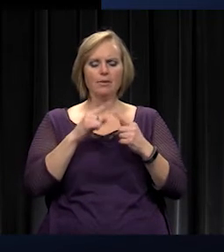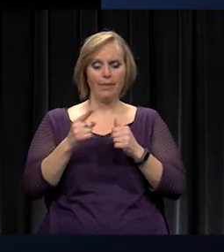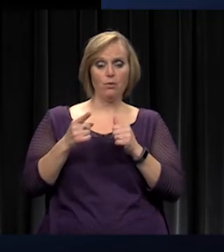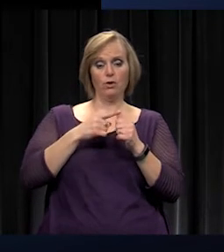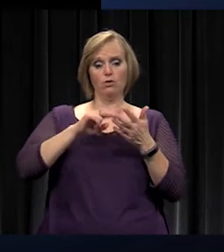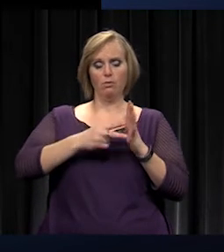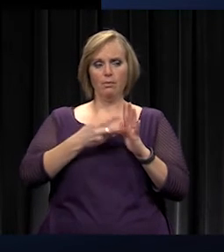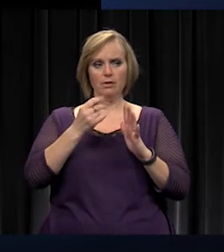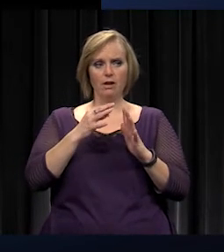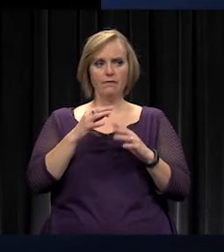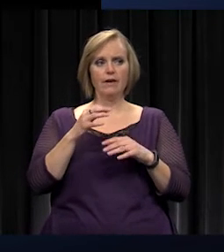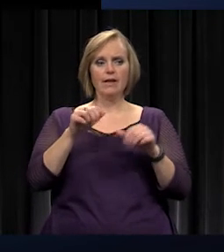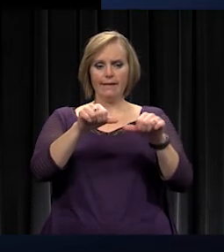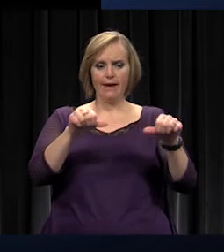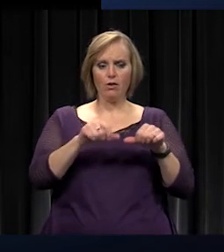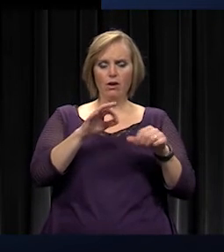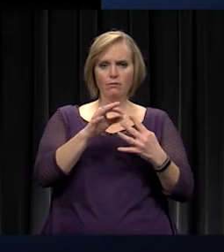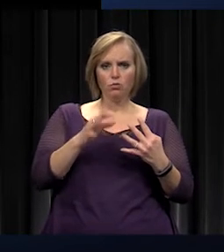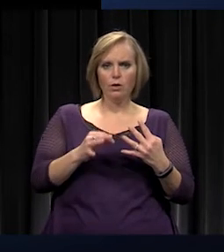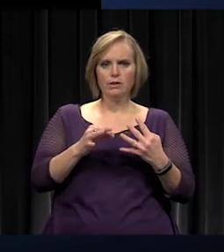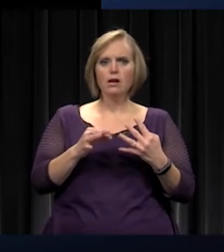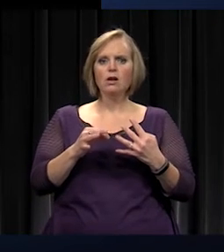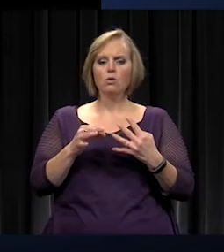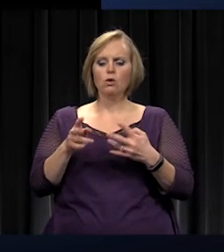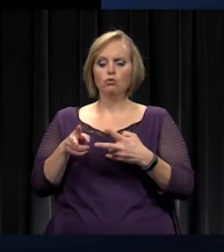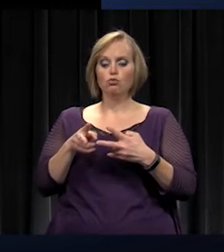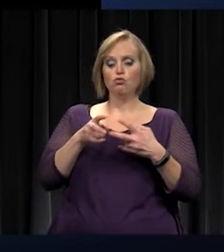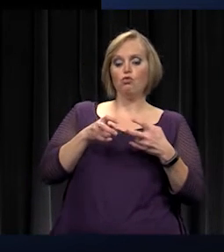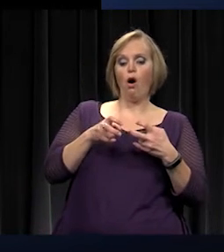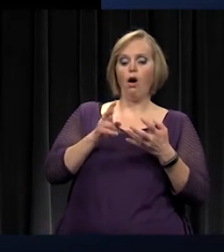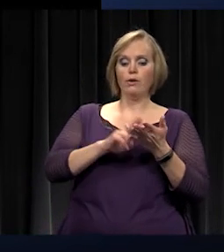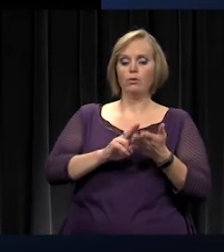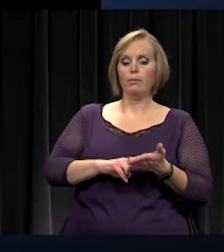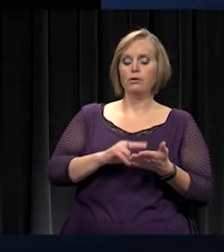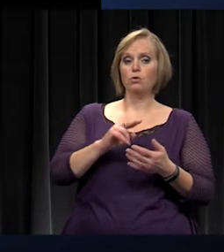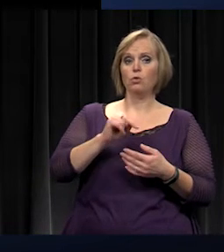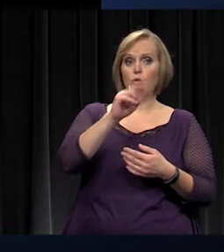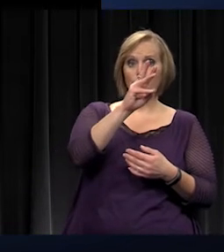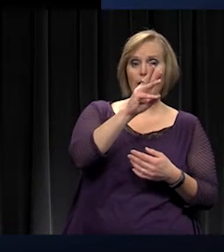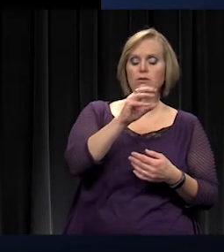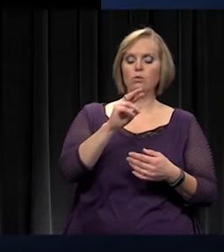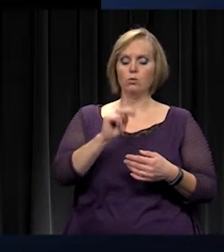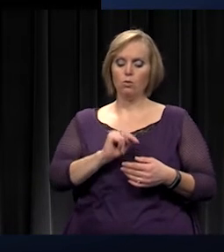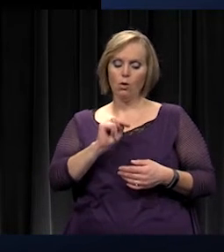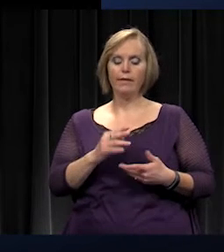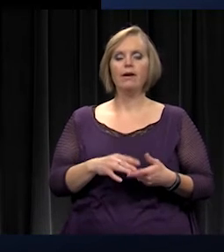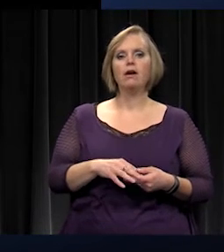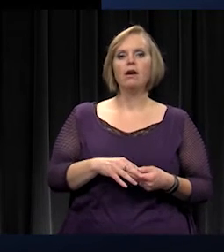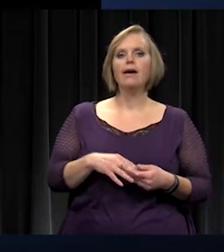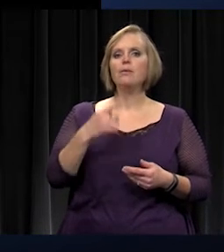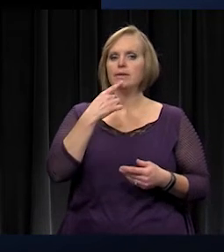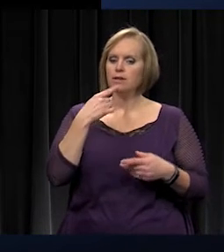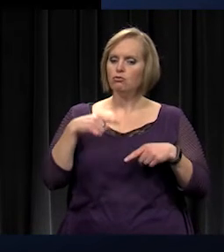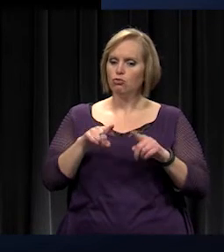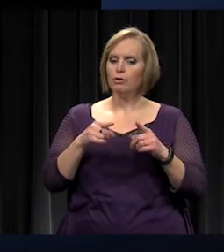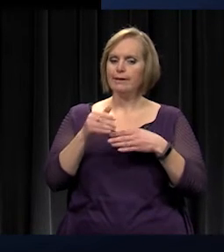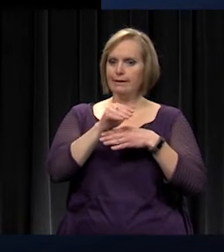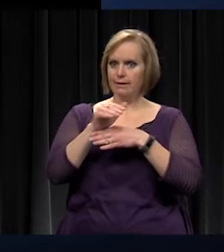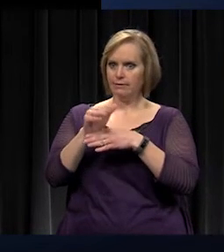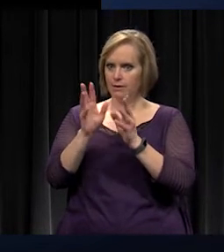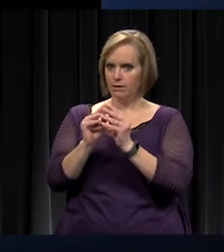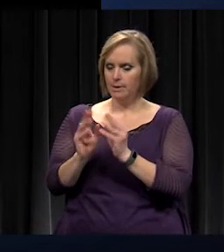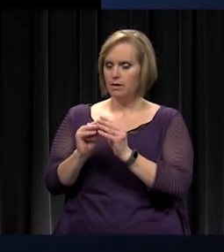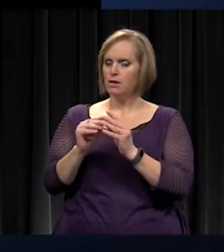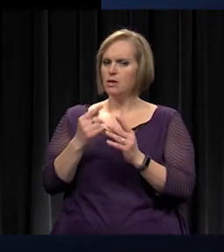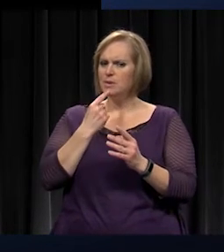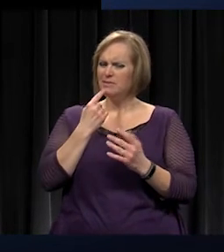draw enrollment to either northwest or north. And we said that throughout our evenings together, we talked a little bit about were those still